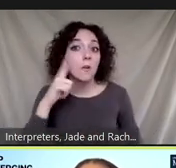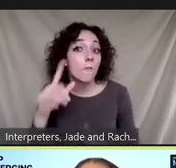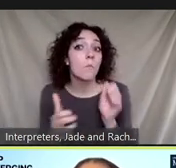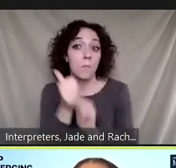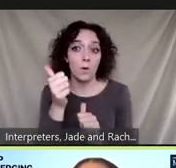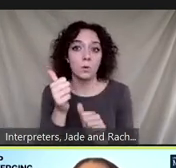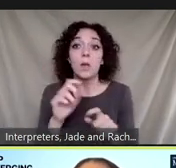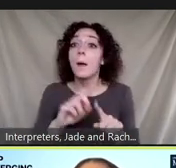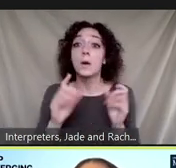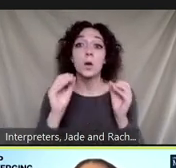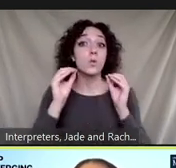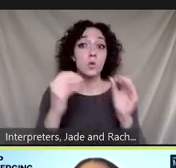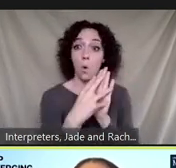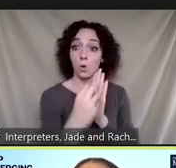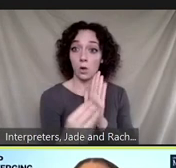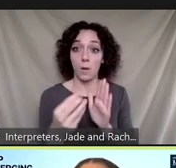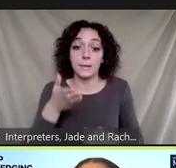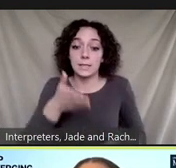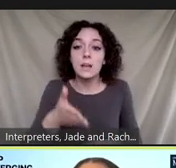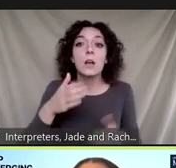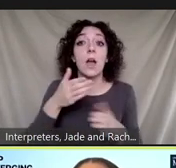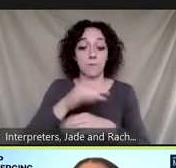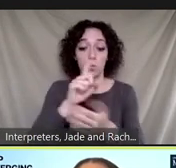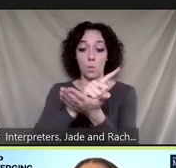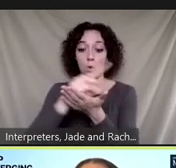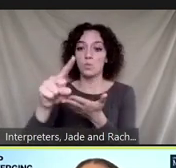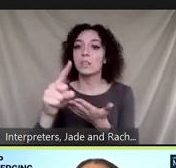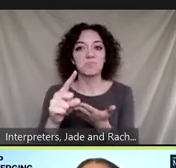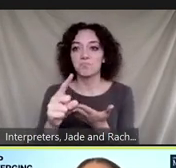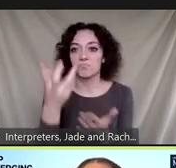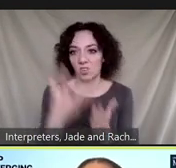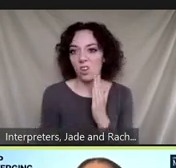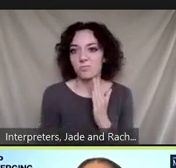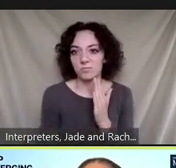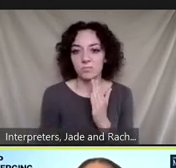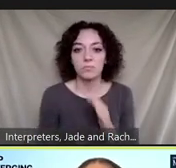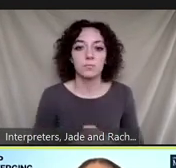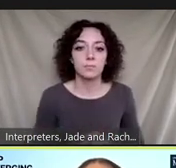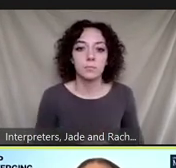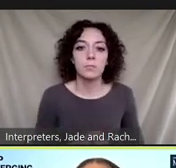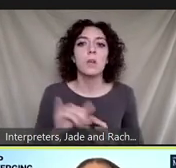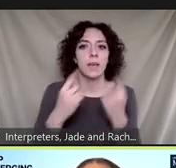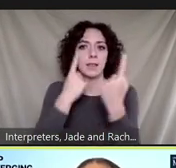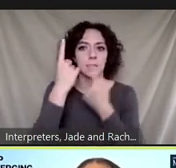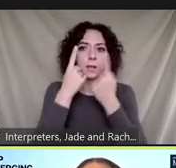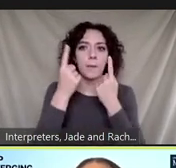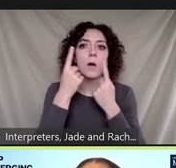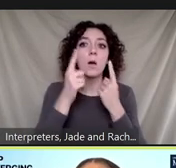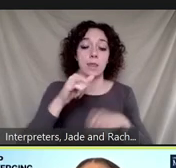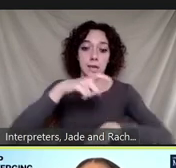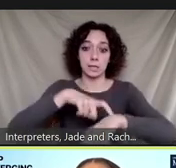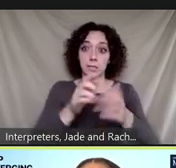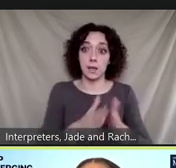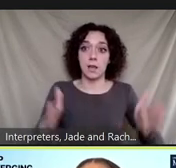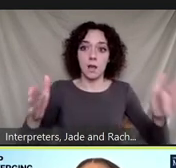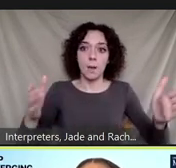present after a week this assists with understanding the factors that influence the degradation in time period in which wastewater